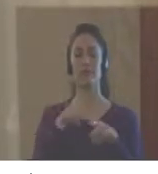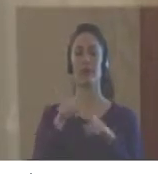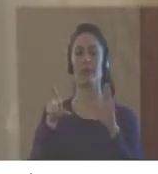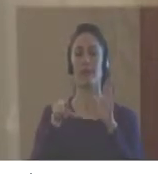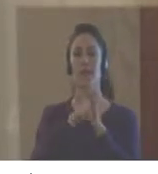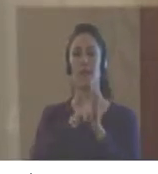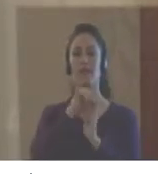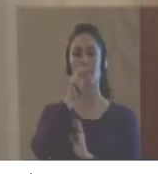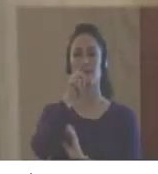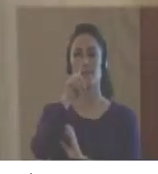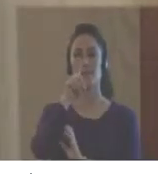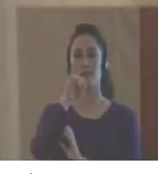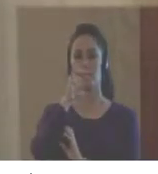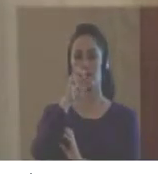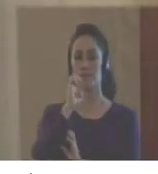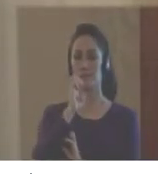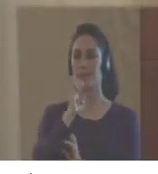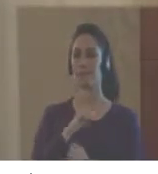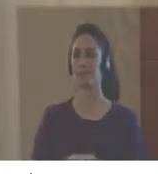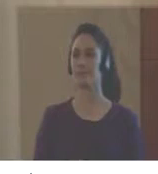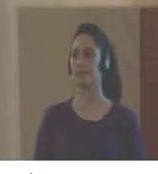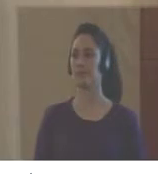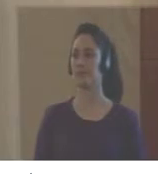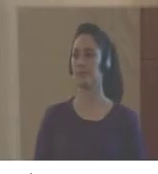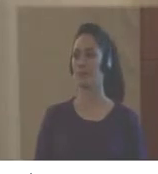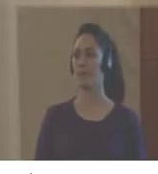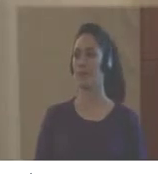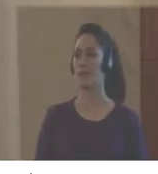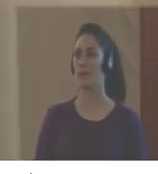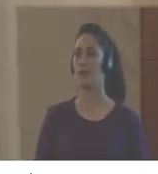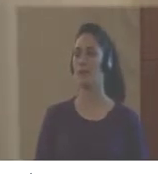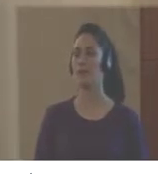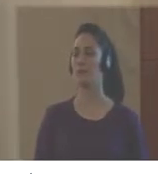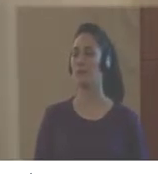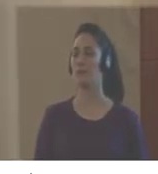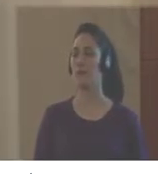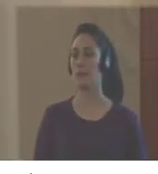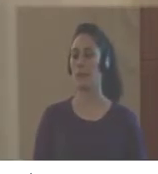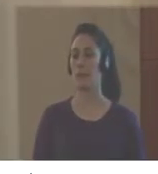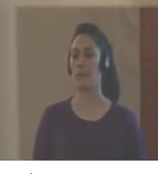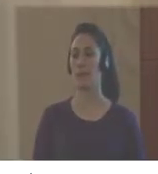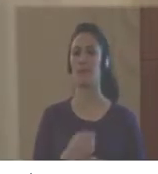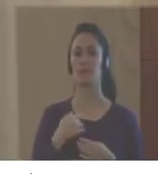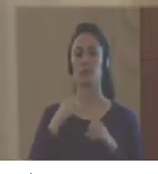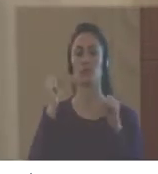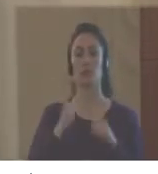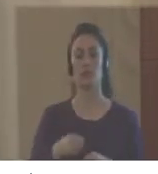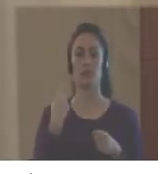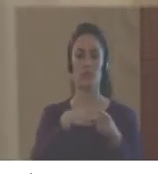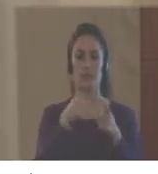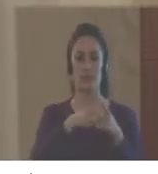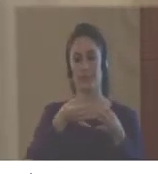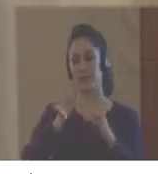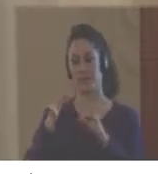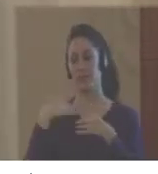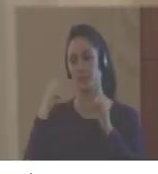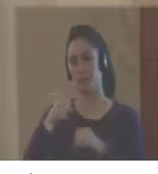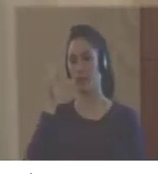conceptual framework of the IGOPP, and I'm going to say that we can